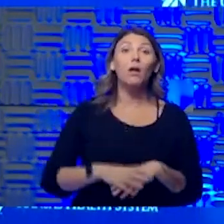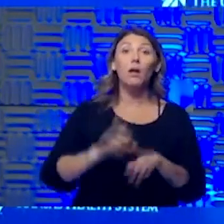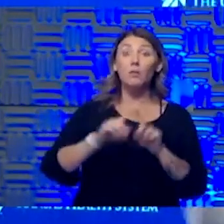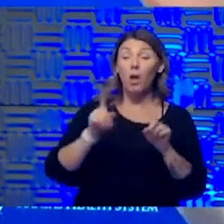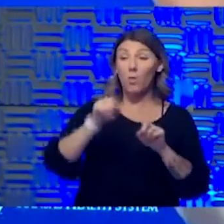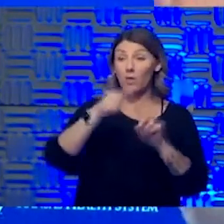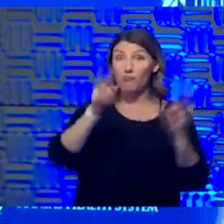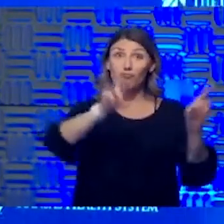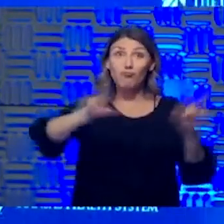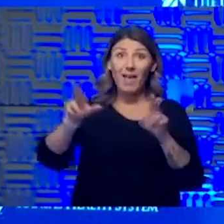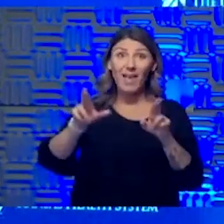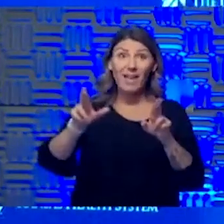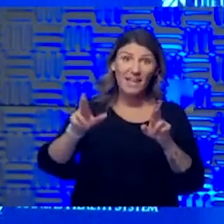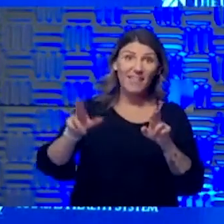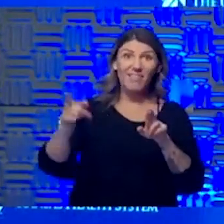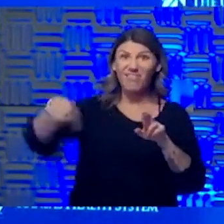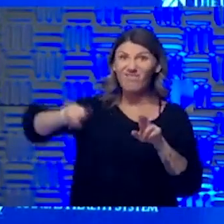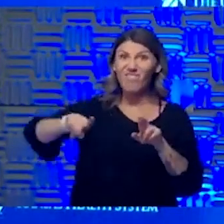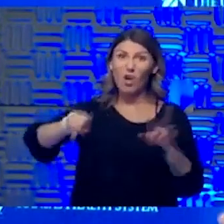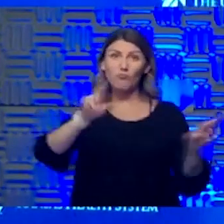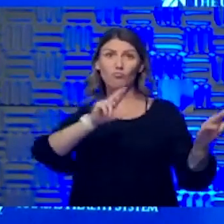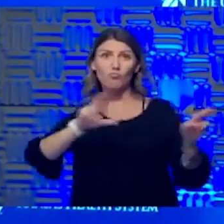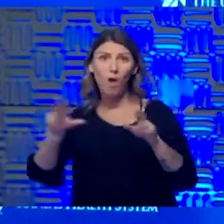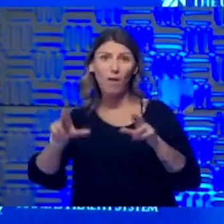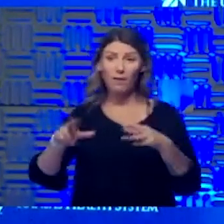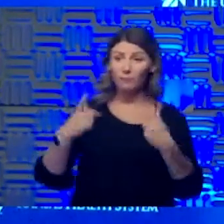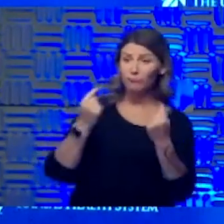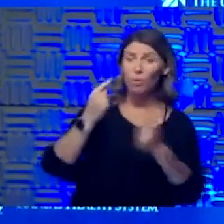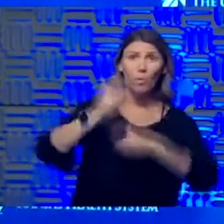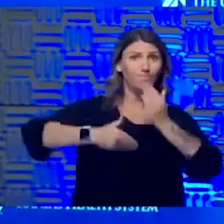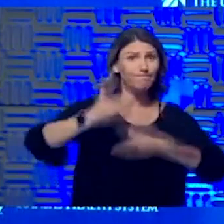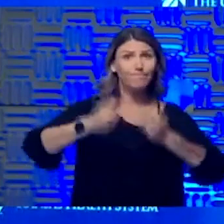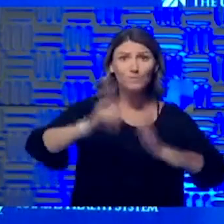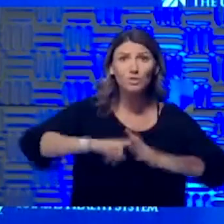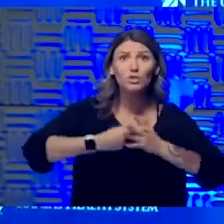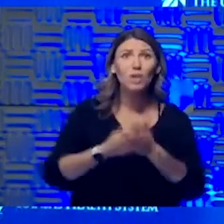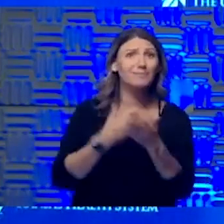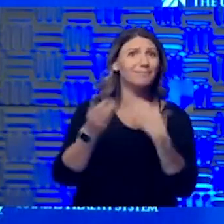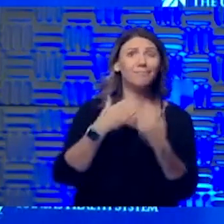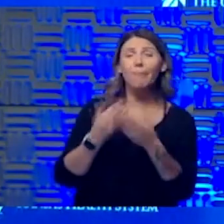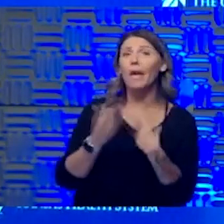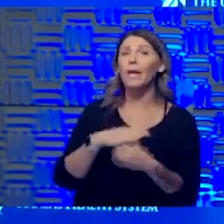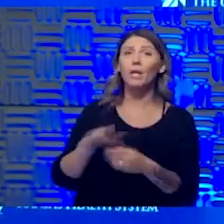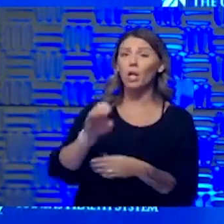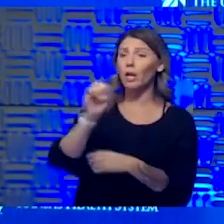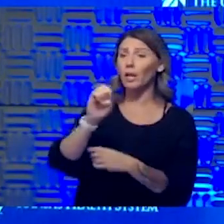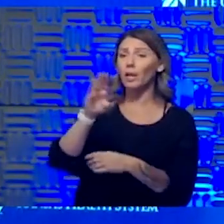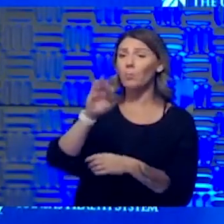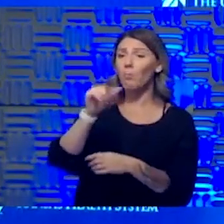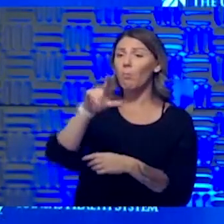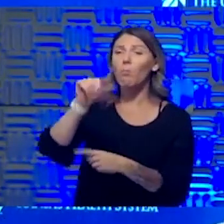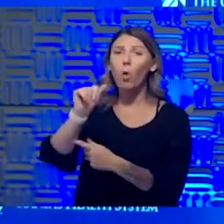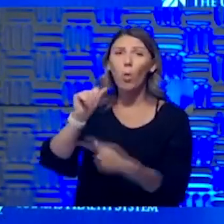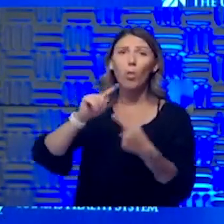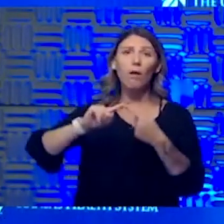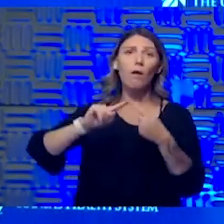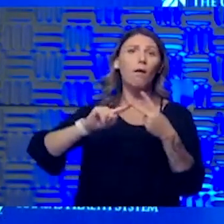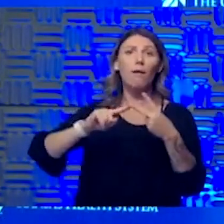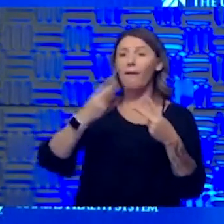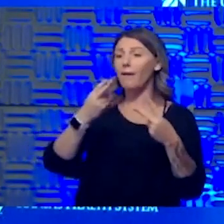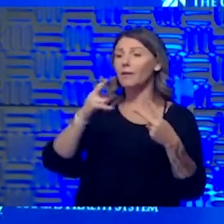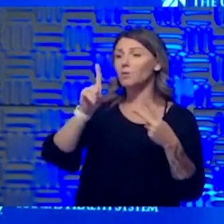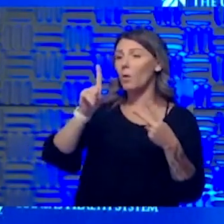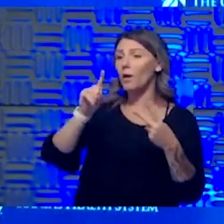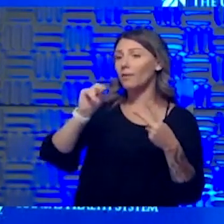curtains, here comes the stuff. And we are ready for anything, whether it was Ebola, H1N1, or now with